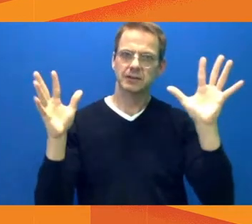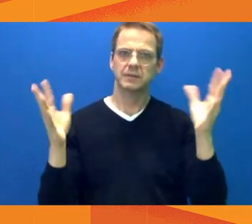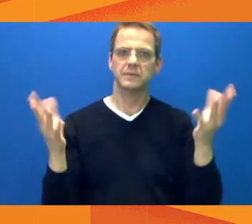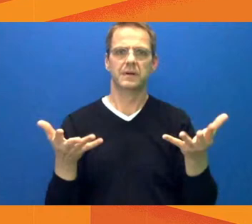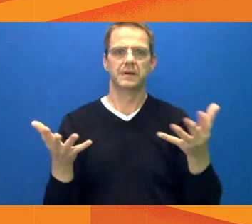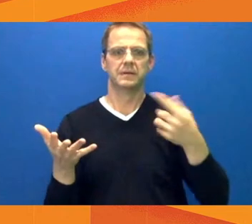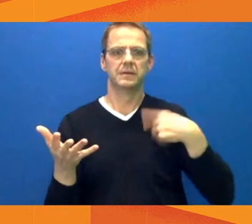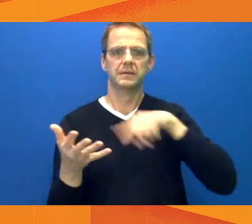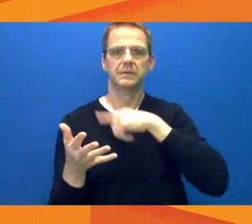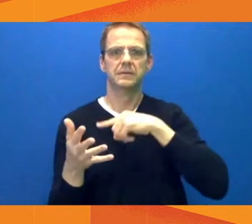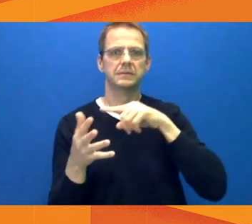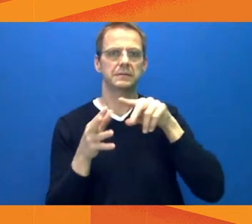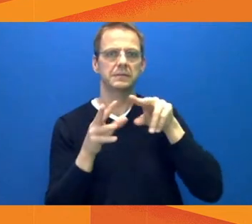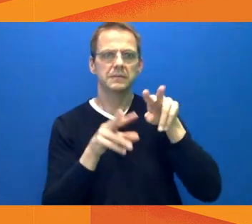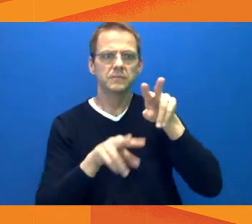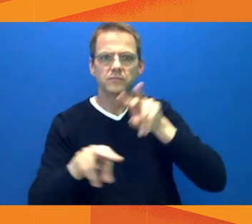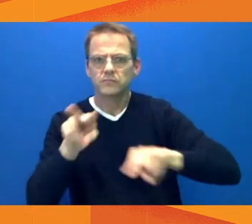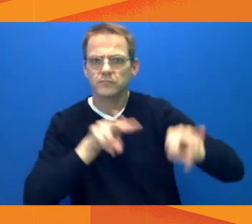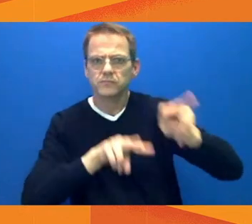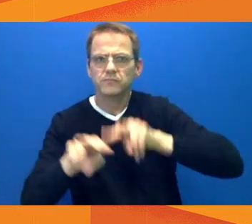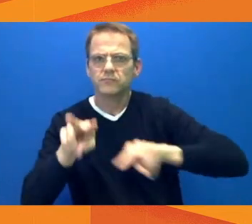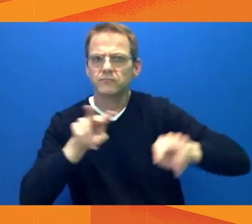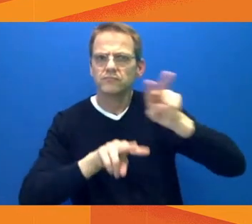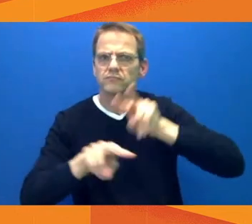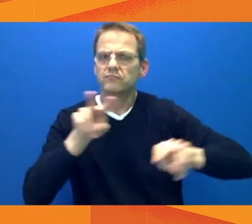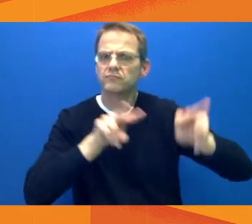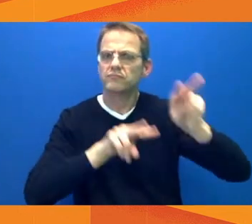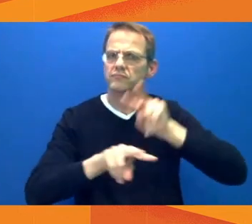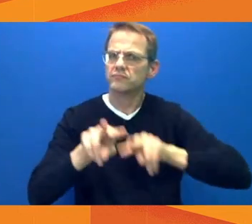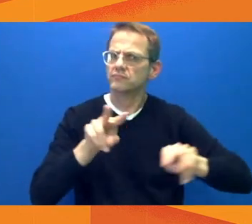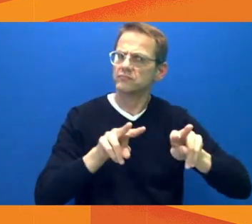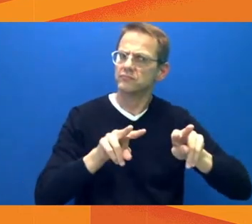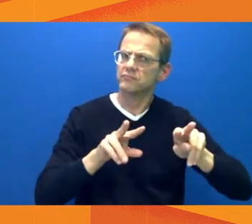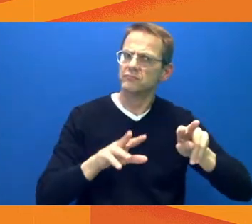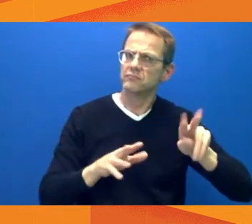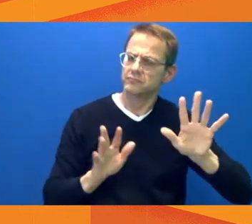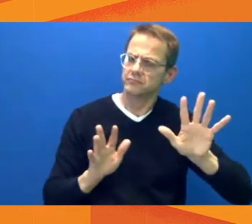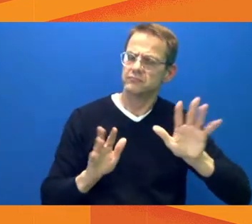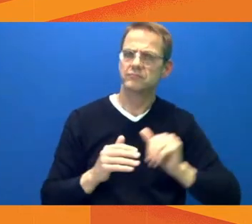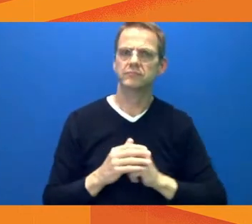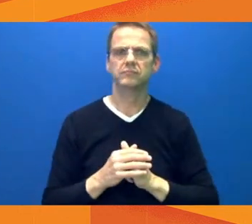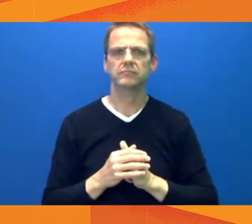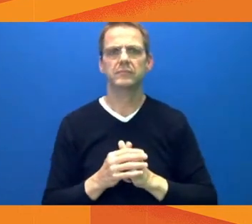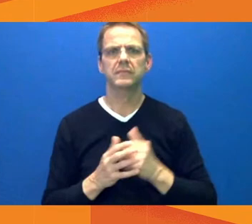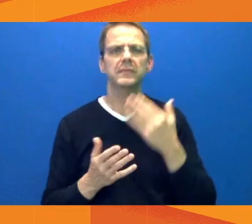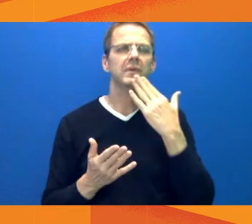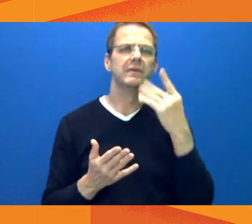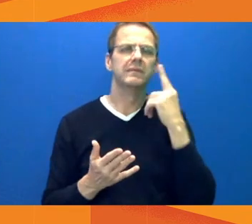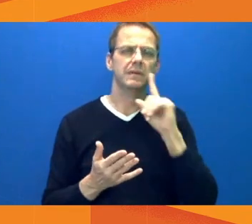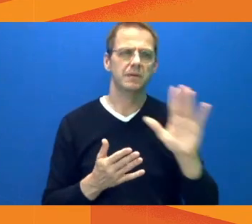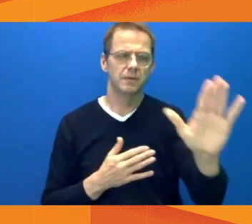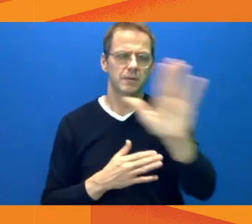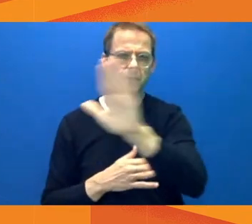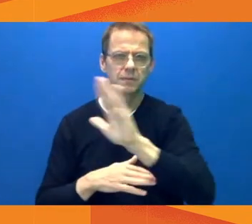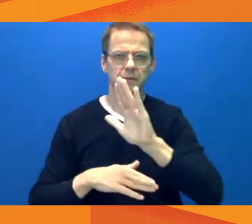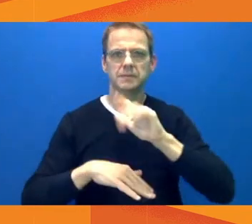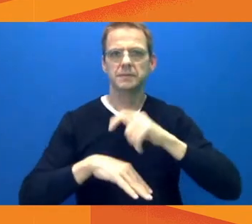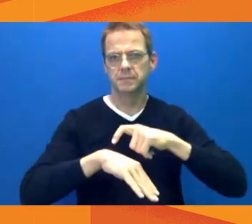We think the steady approach is striking the right balance. Thank you for your time. And with that, we would be happy to take any questions.